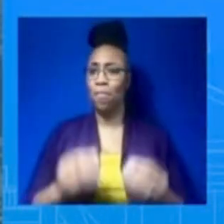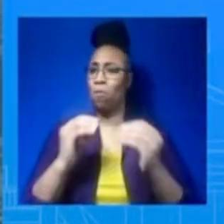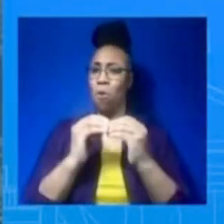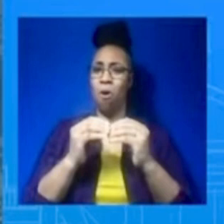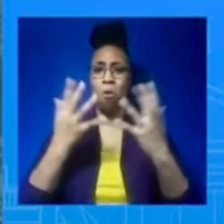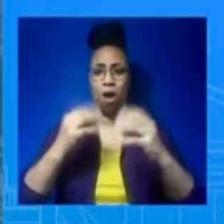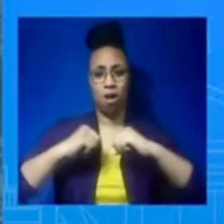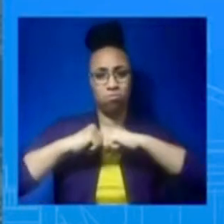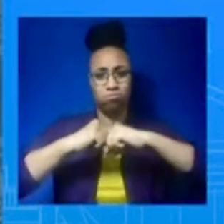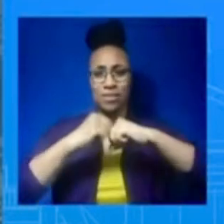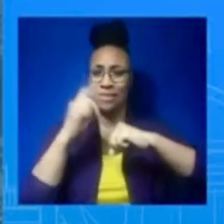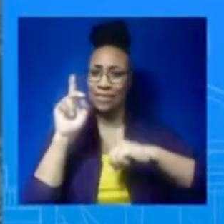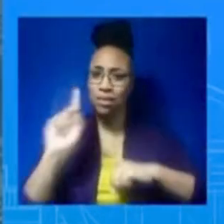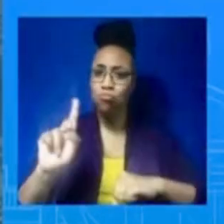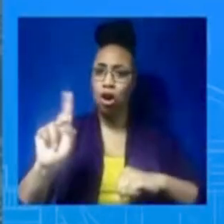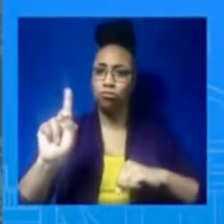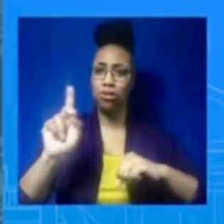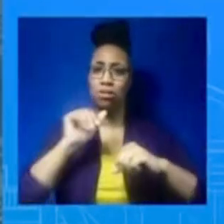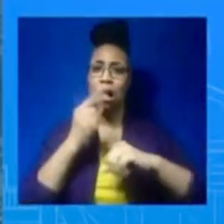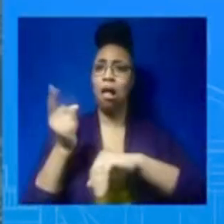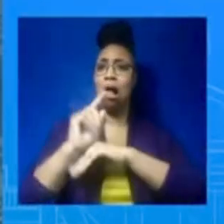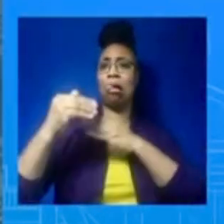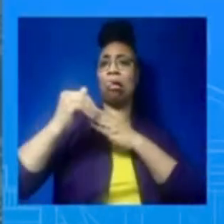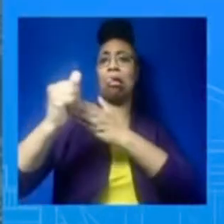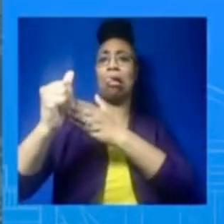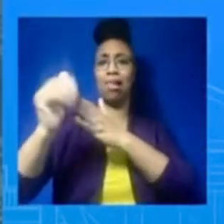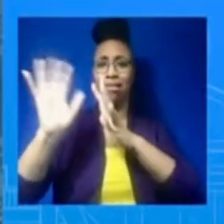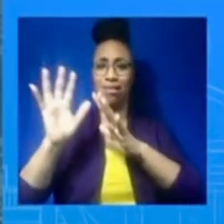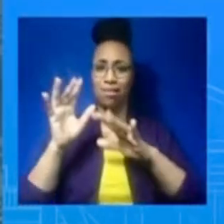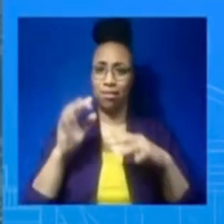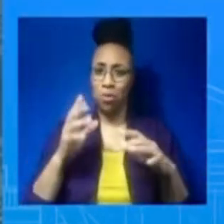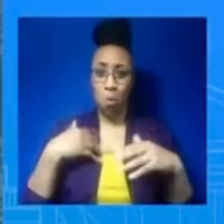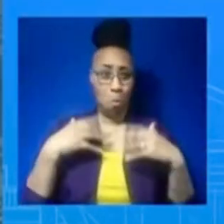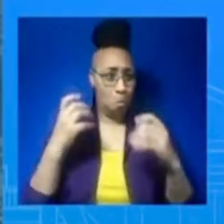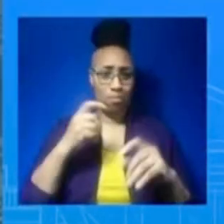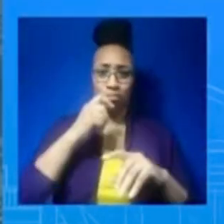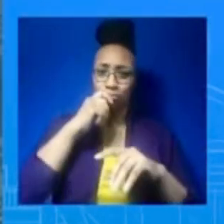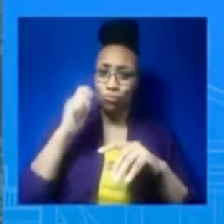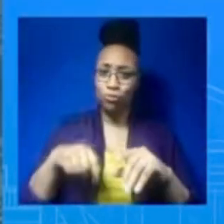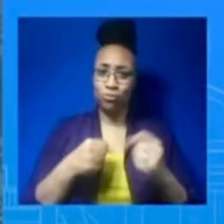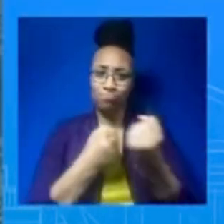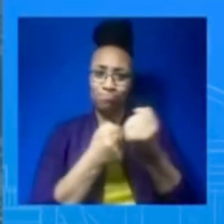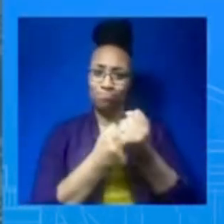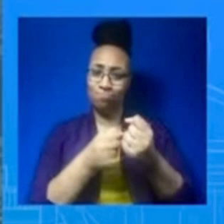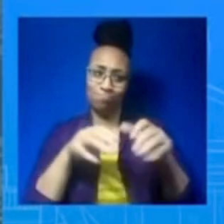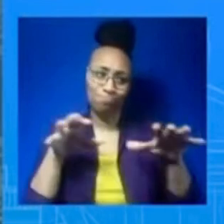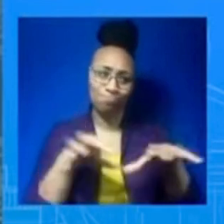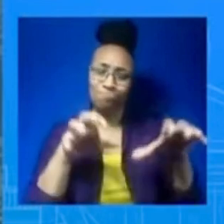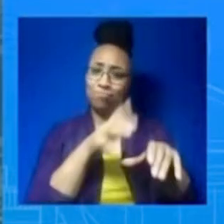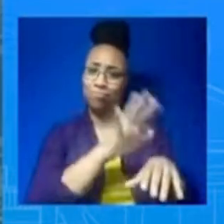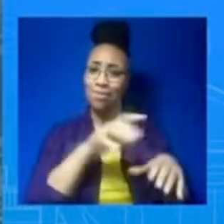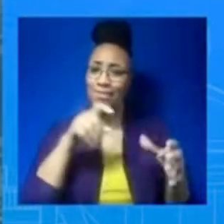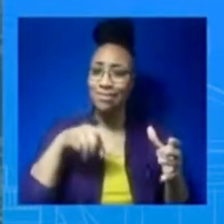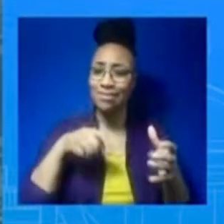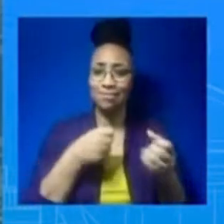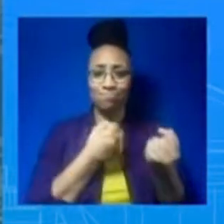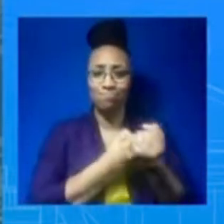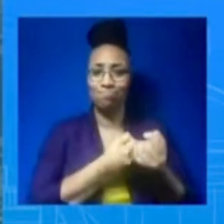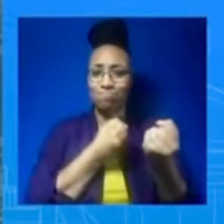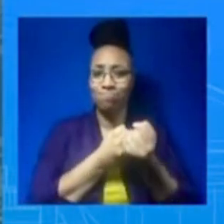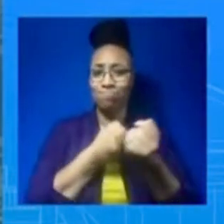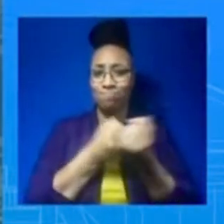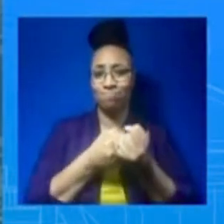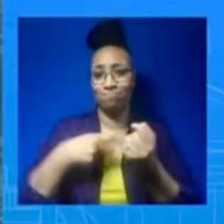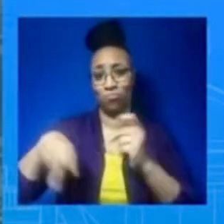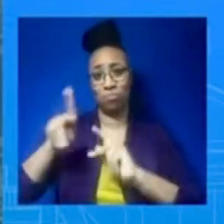on Wednesday, President Biden will give a chance to meet with the leaders of the Bucharest Nine, otherwise known as the B-9. These are largely the